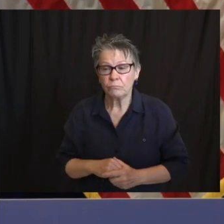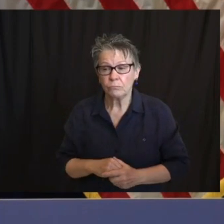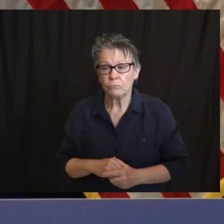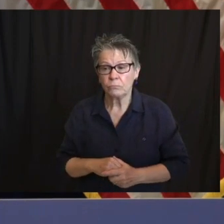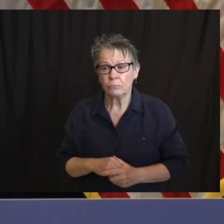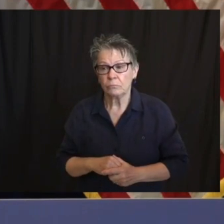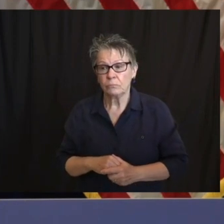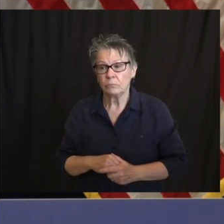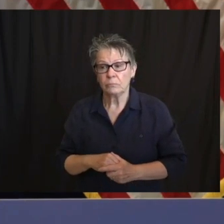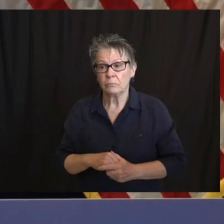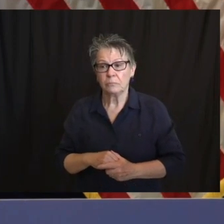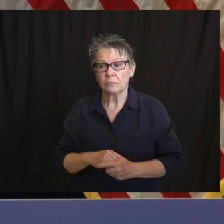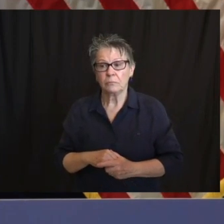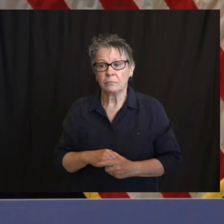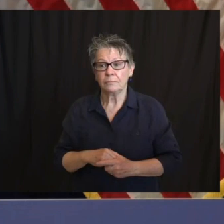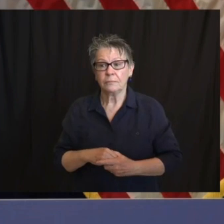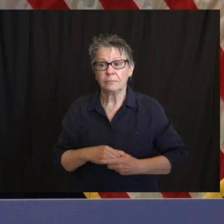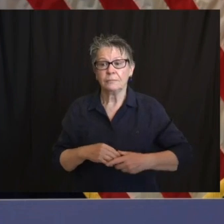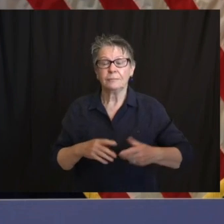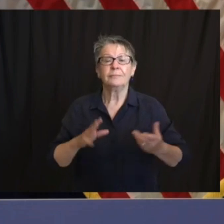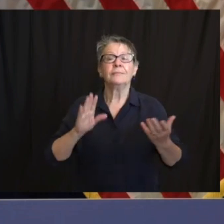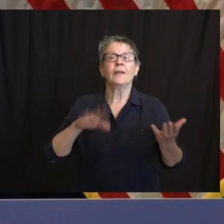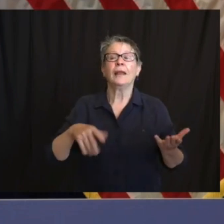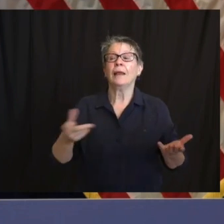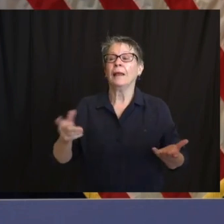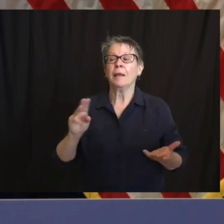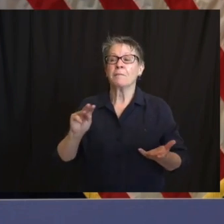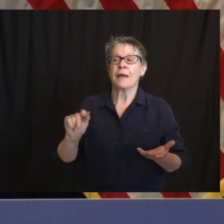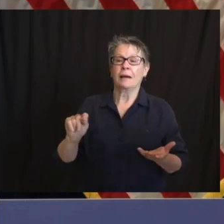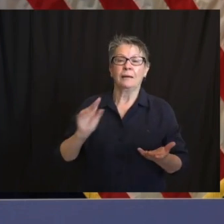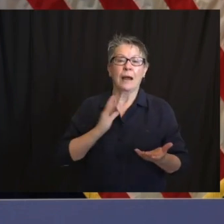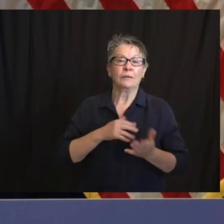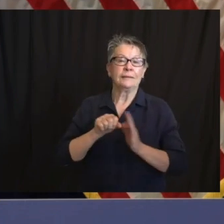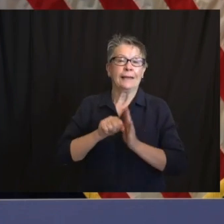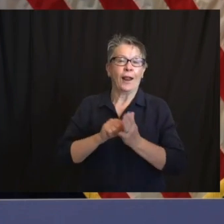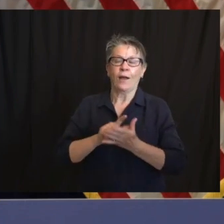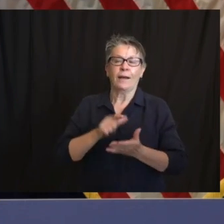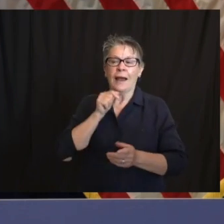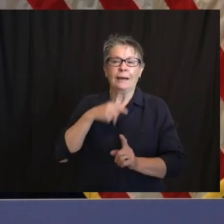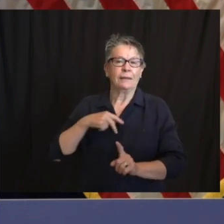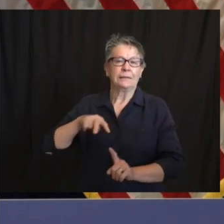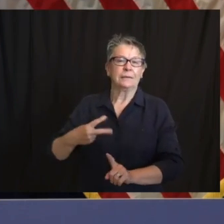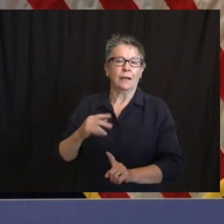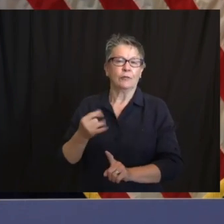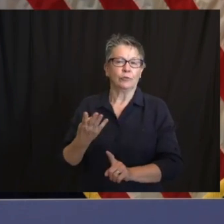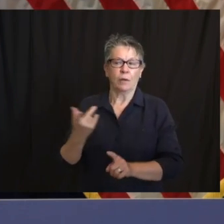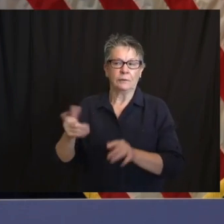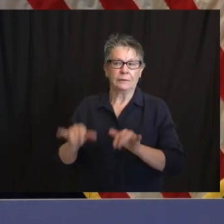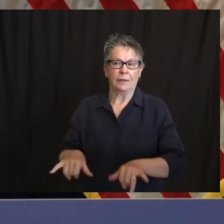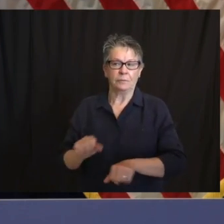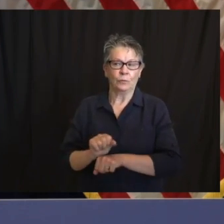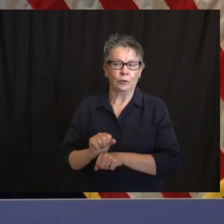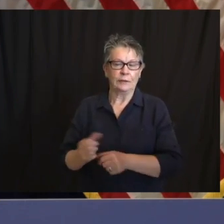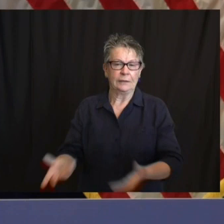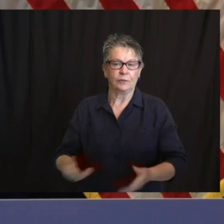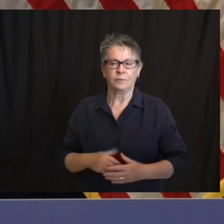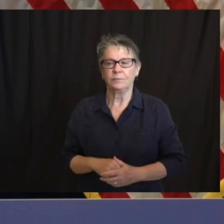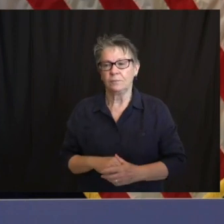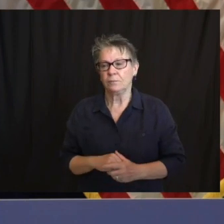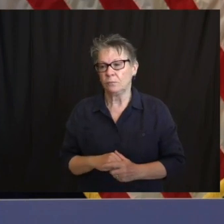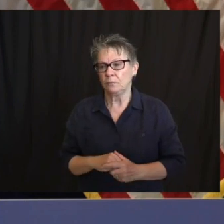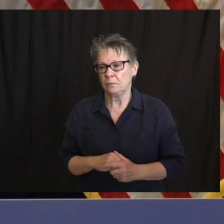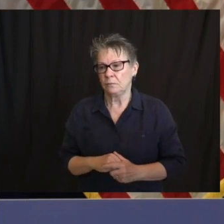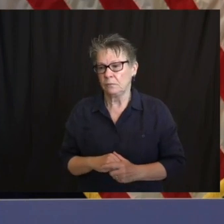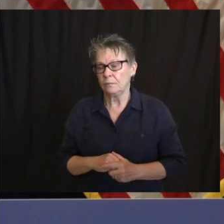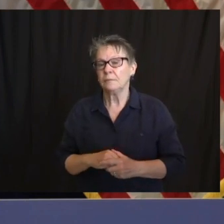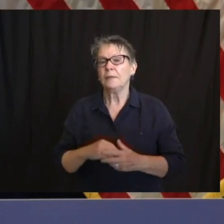we'll come to guidance. Judy, may I say the following? It's going to look a lot, I would suspect, like the guidance for essential retail. Right? So it's going to be capacity,